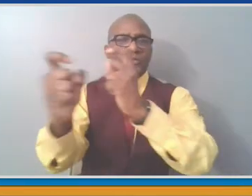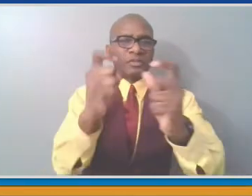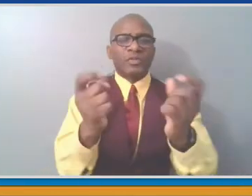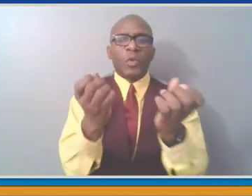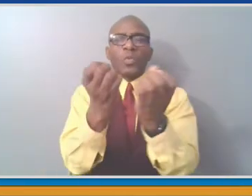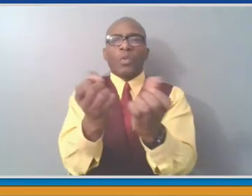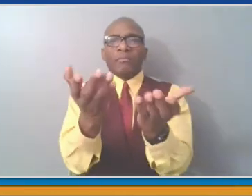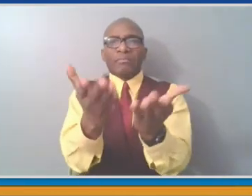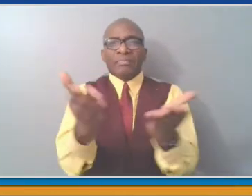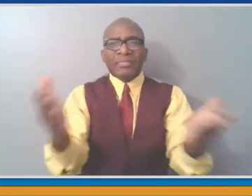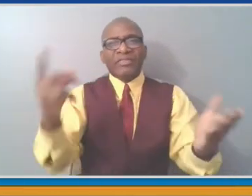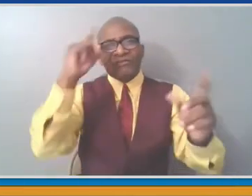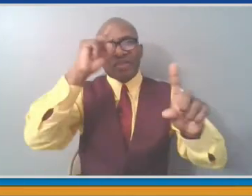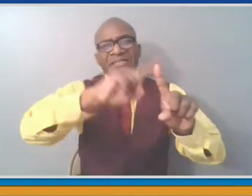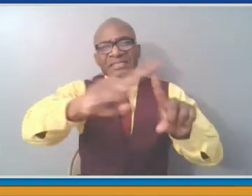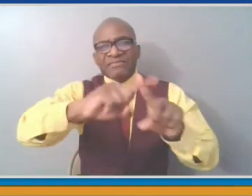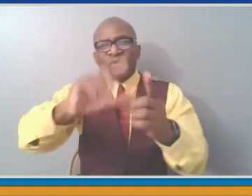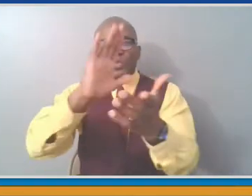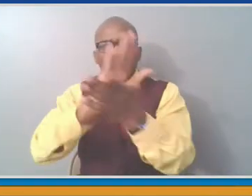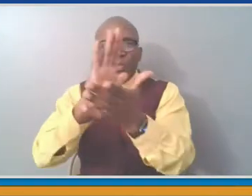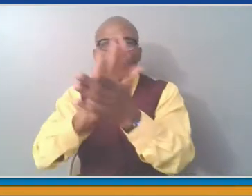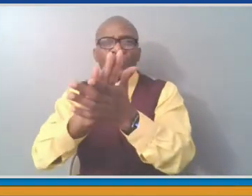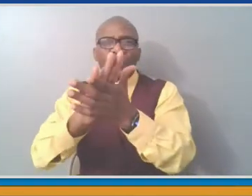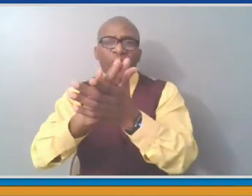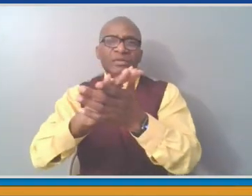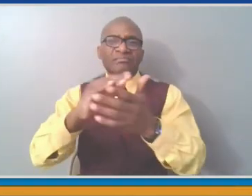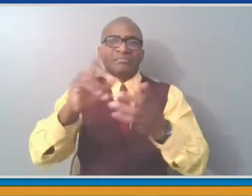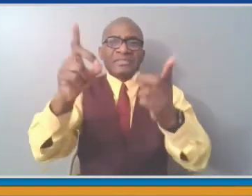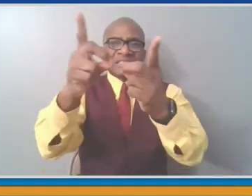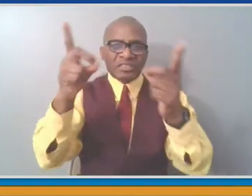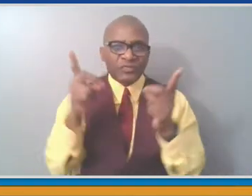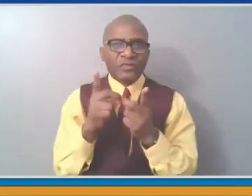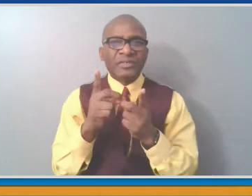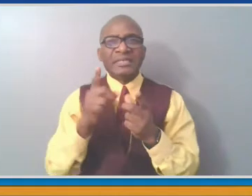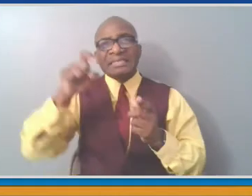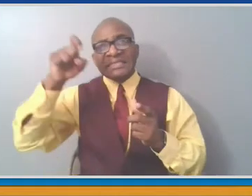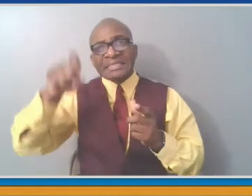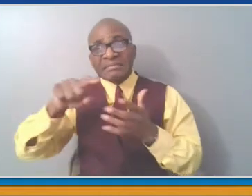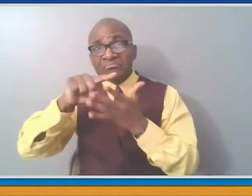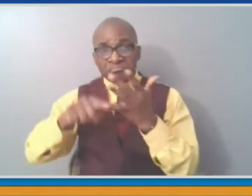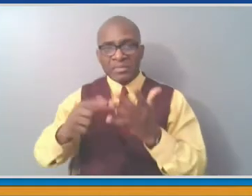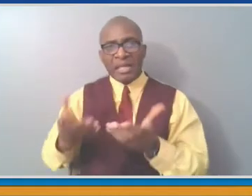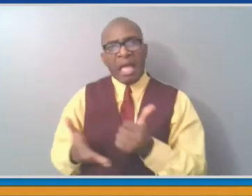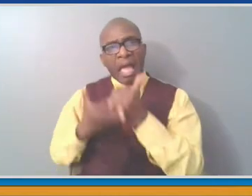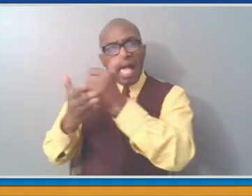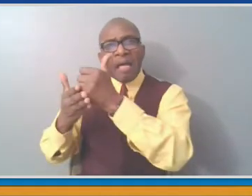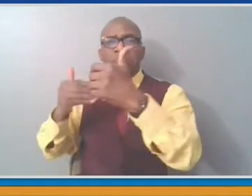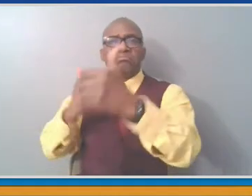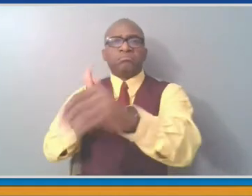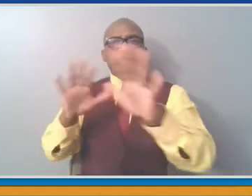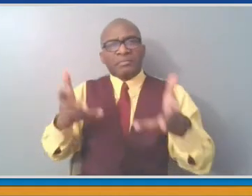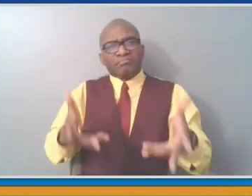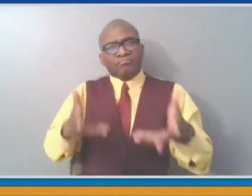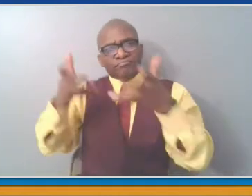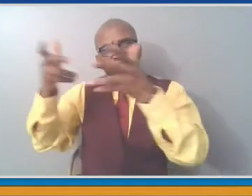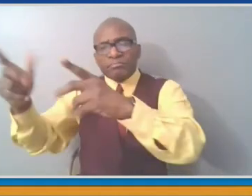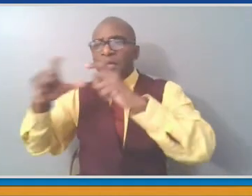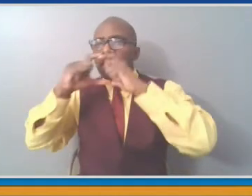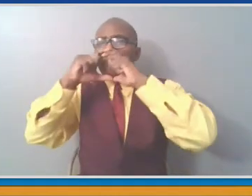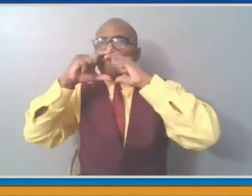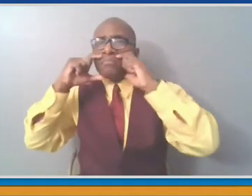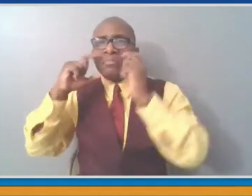the Ossining Union Free District, the Henrik Hudson School District. They will all be recipients of PPE in the next few days as part of all of this.